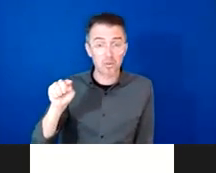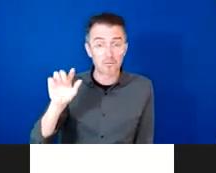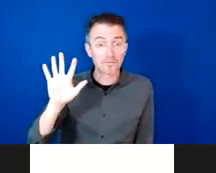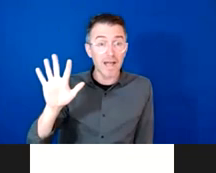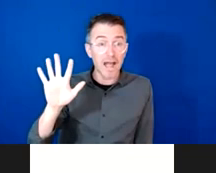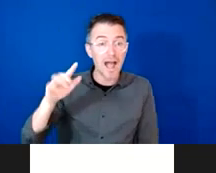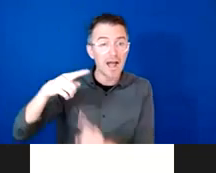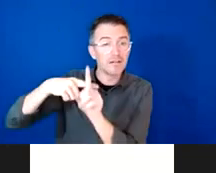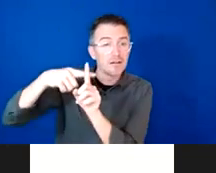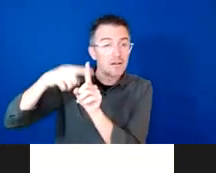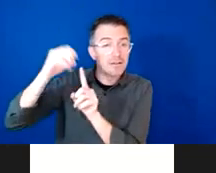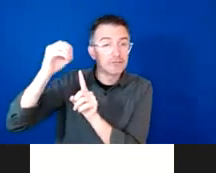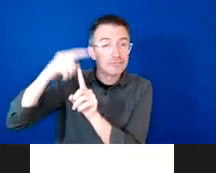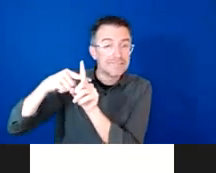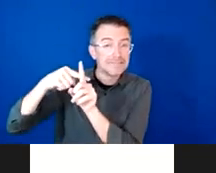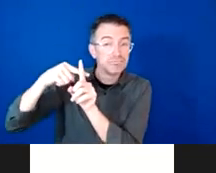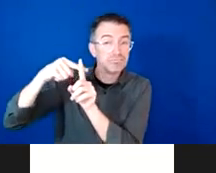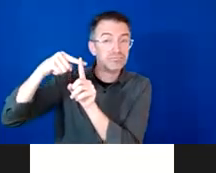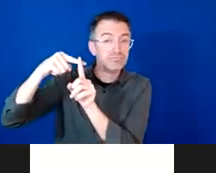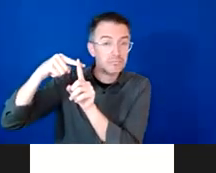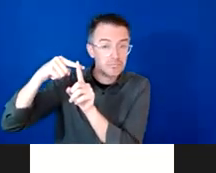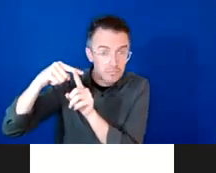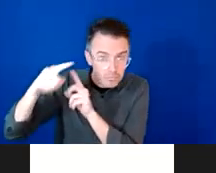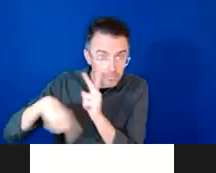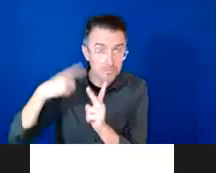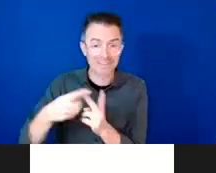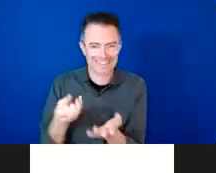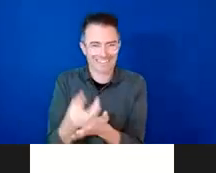and finally I would say that the other aspect